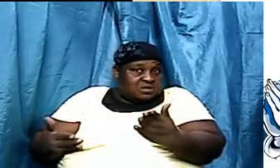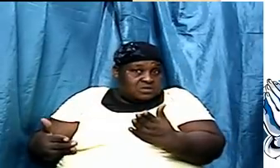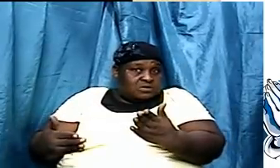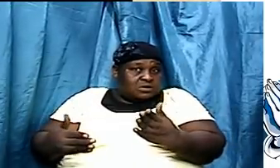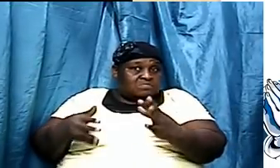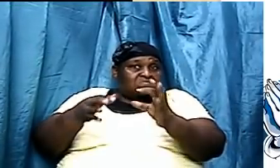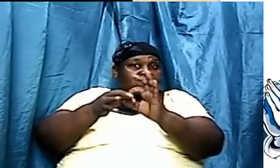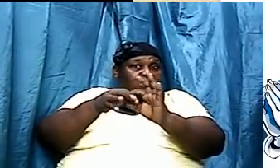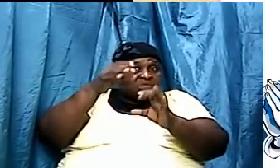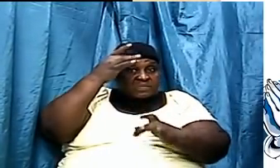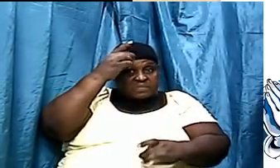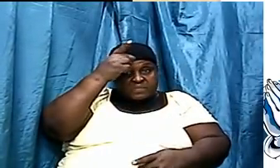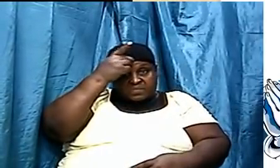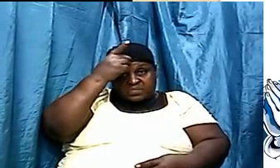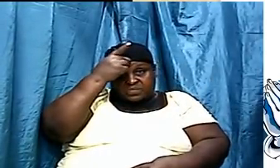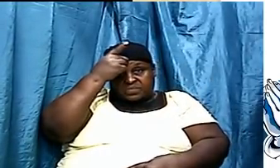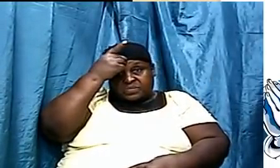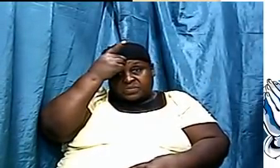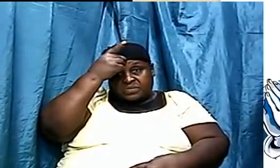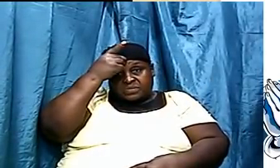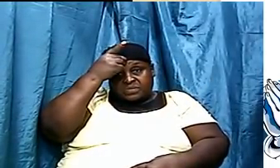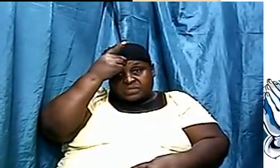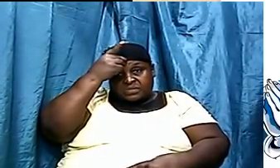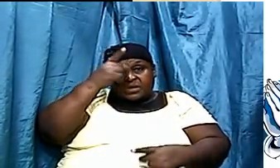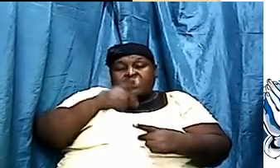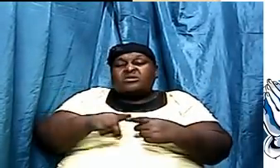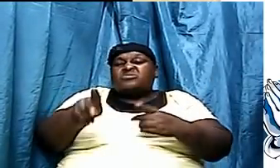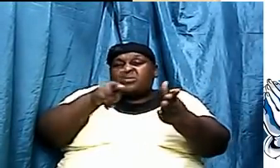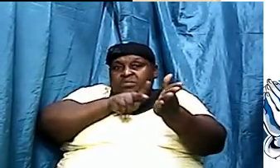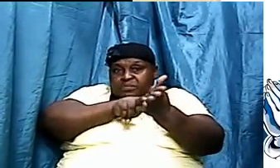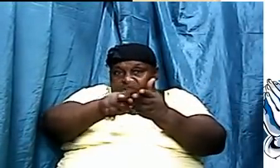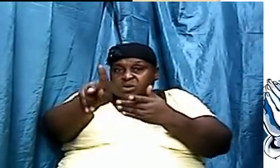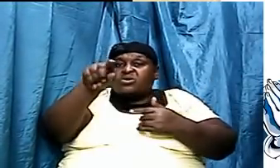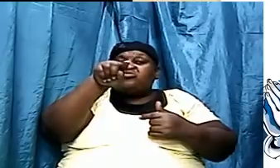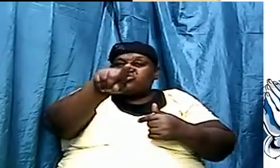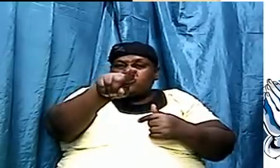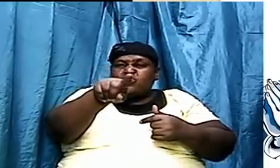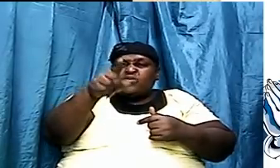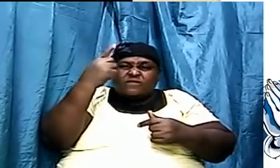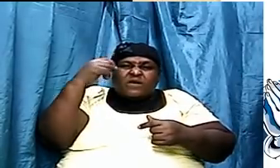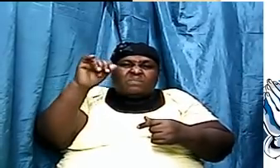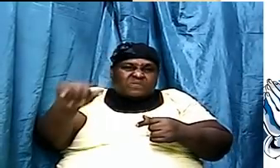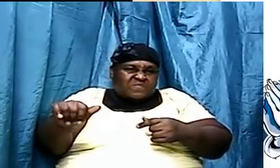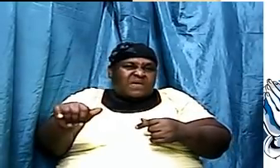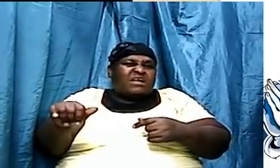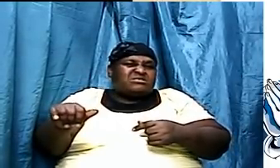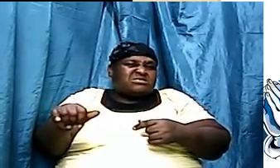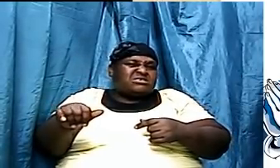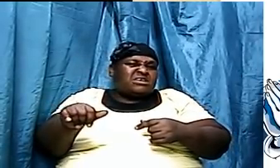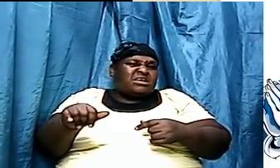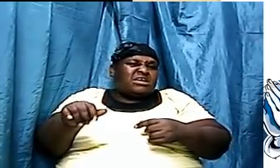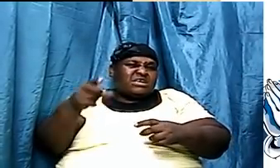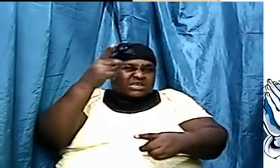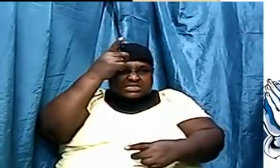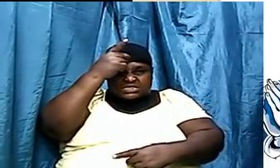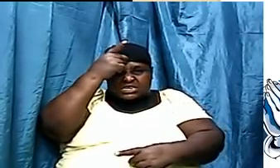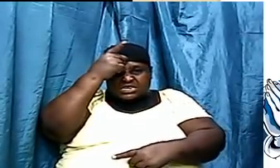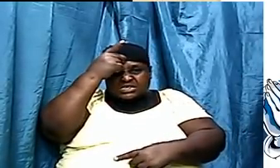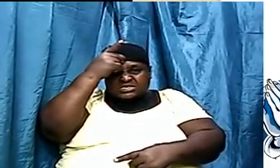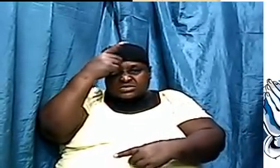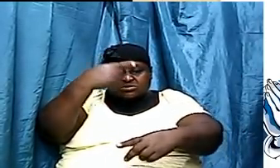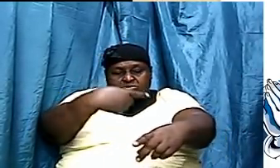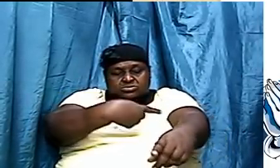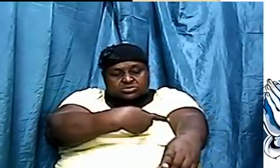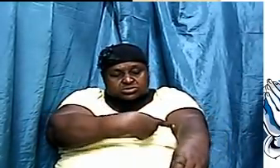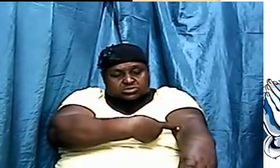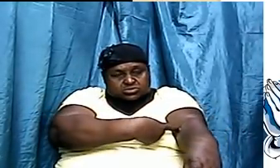And therefore, in order to purge you from the particular disease, what they would have done is to draw